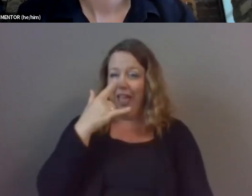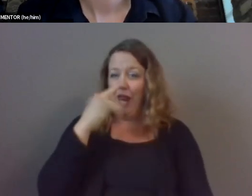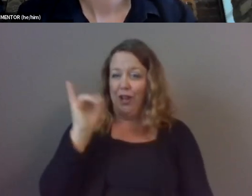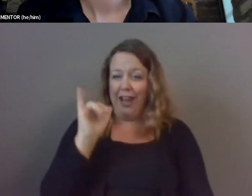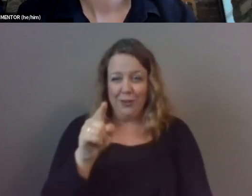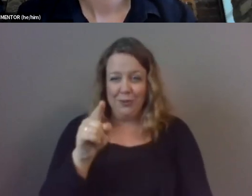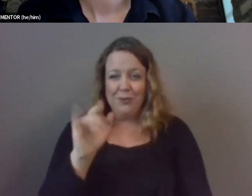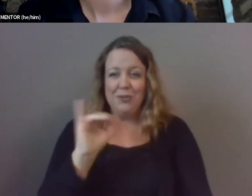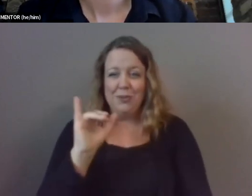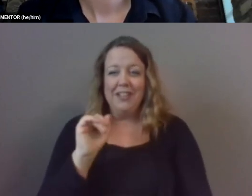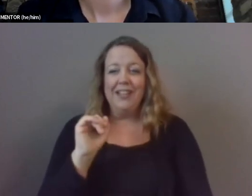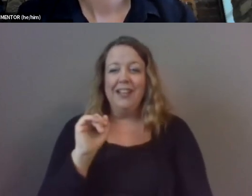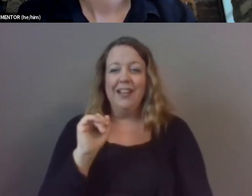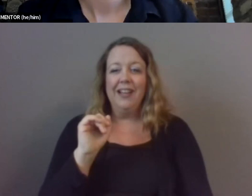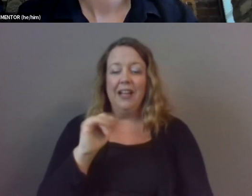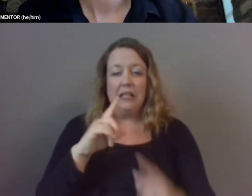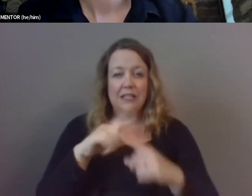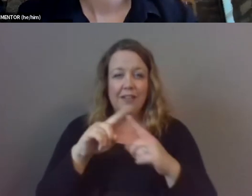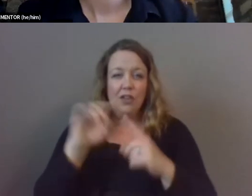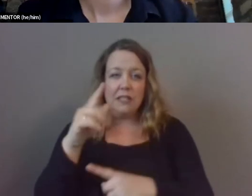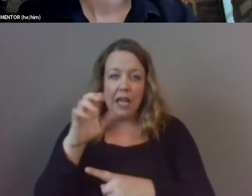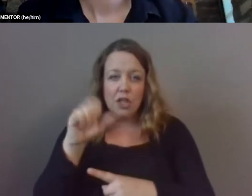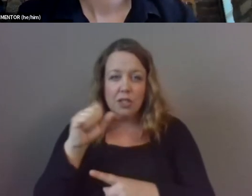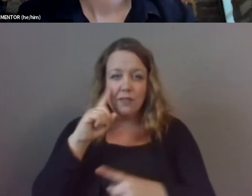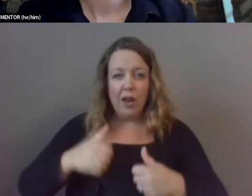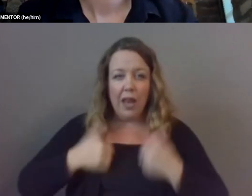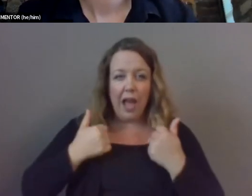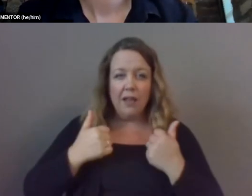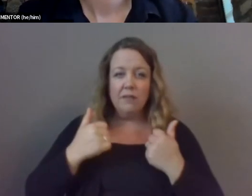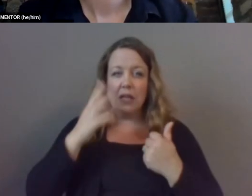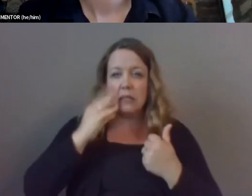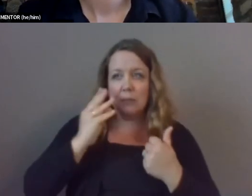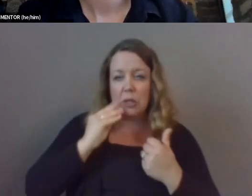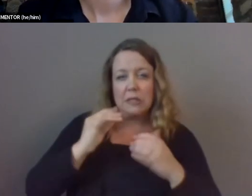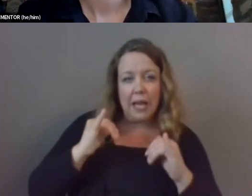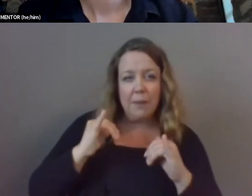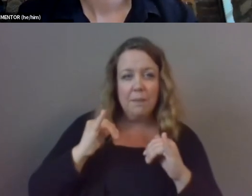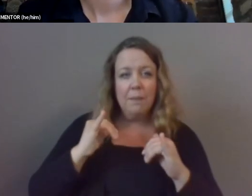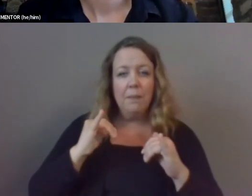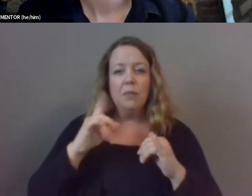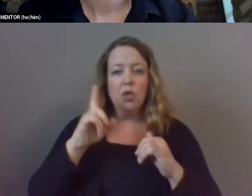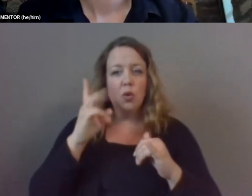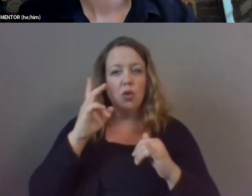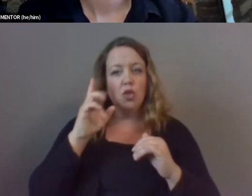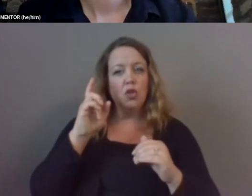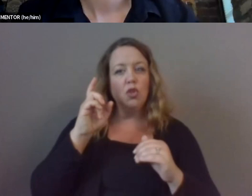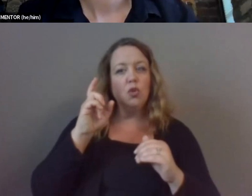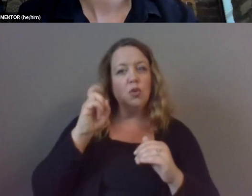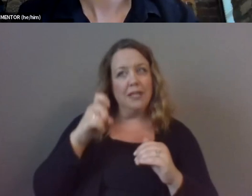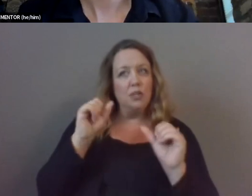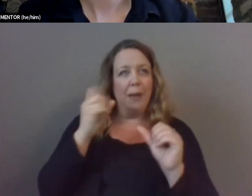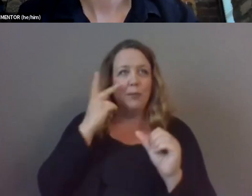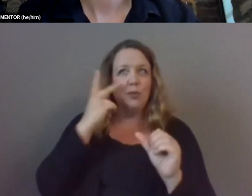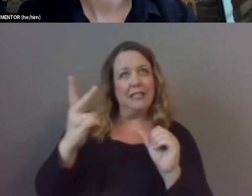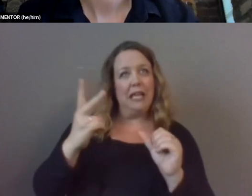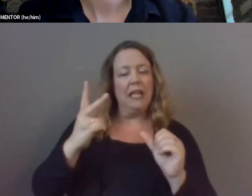different in different stages of life is that you know you need to be able to see the life you want to manifest for yourself and a